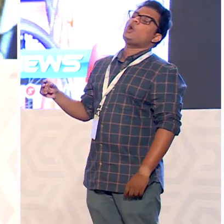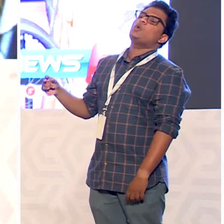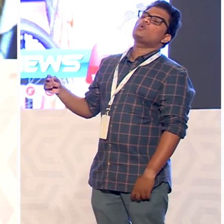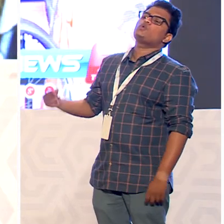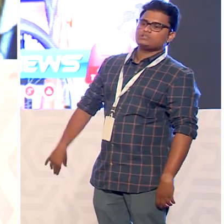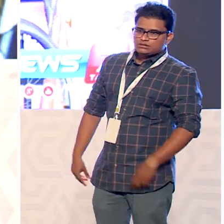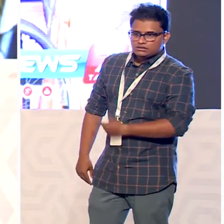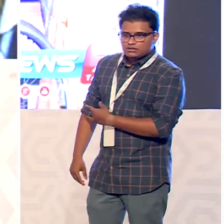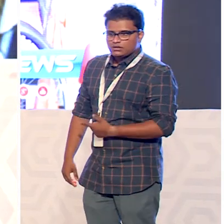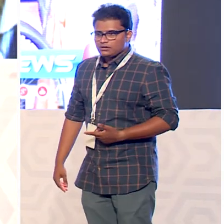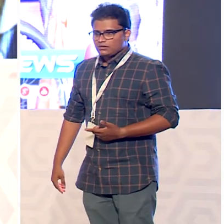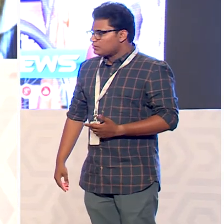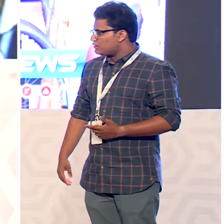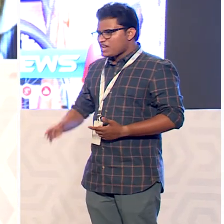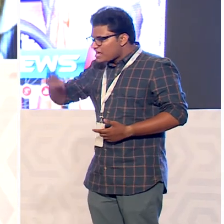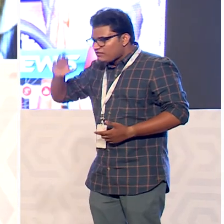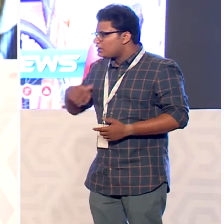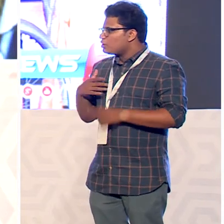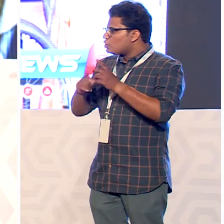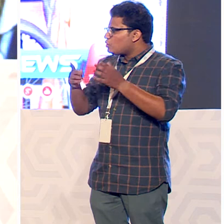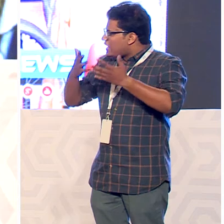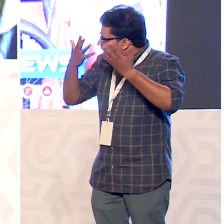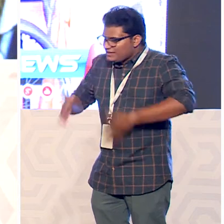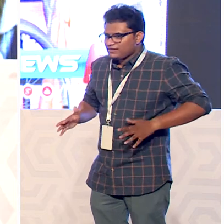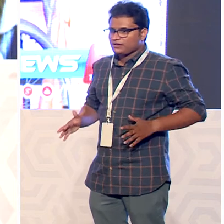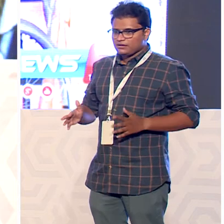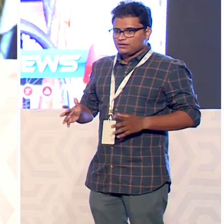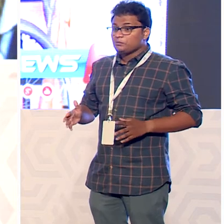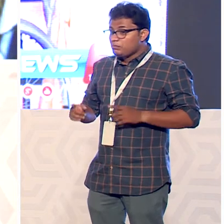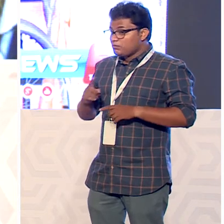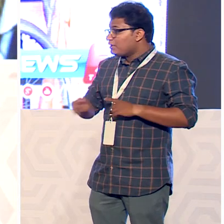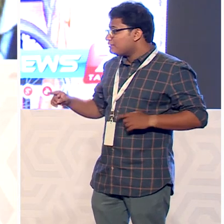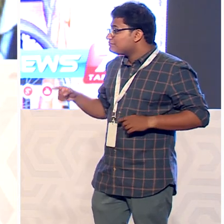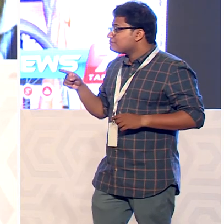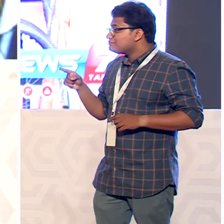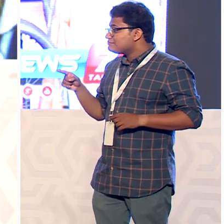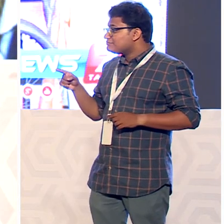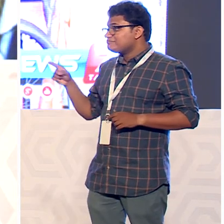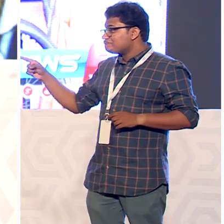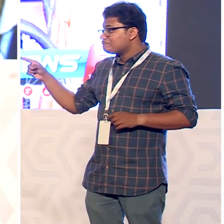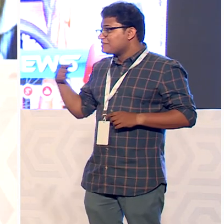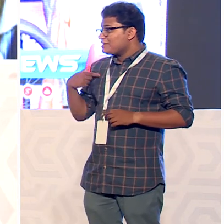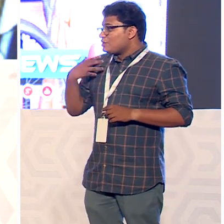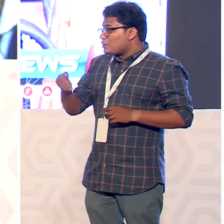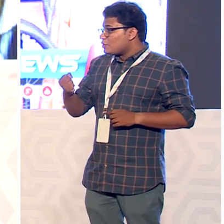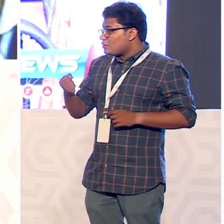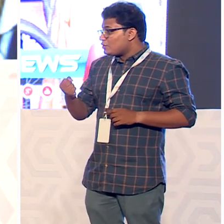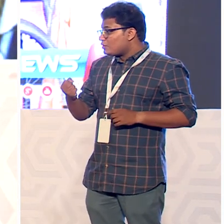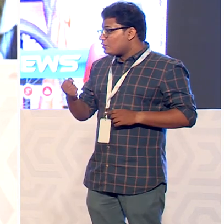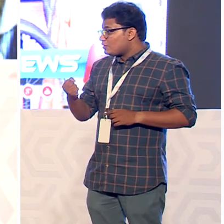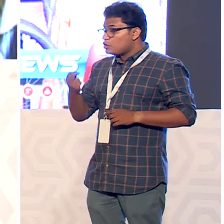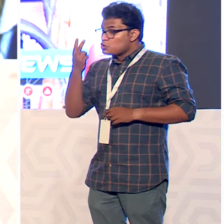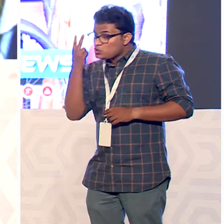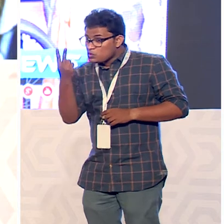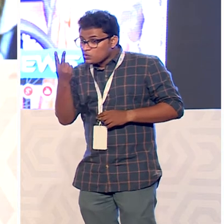be useful again i will never be able to do anything but uh i've got two dozen awards